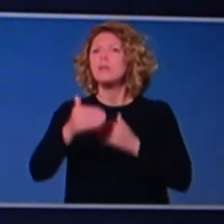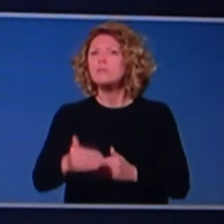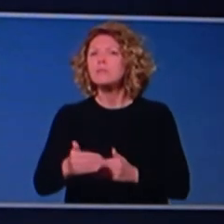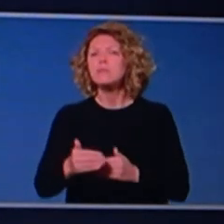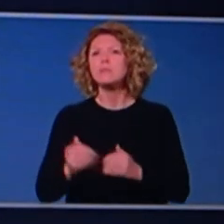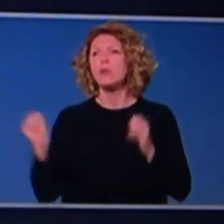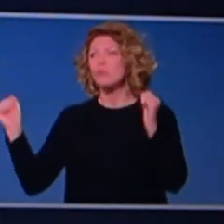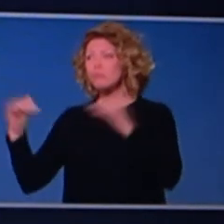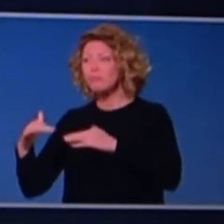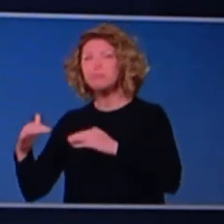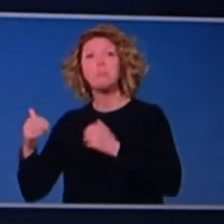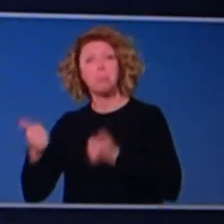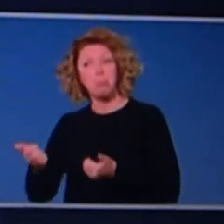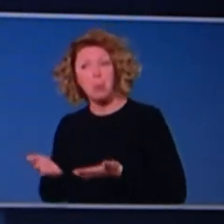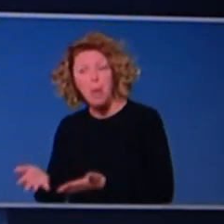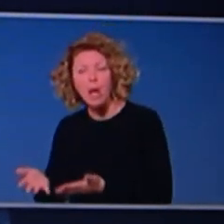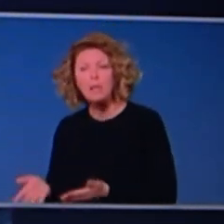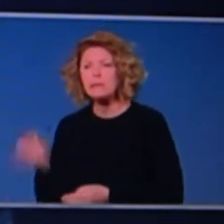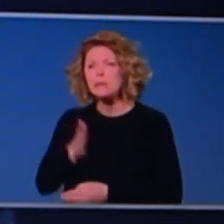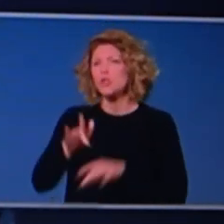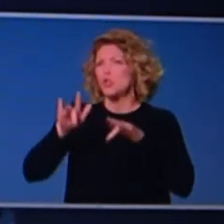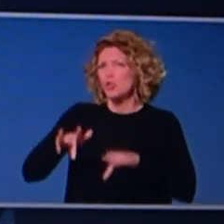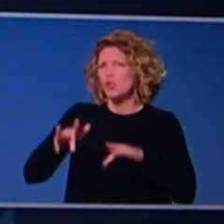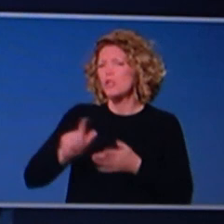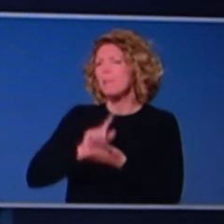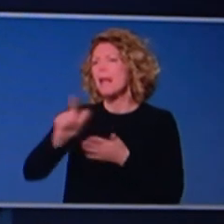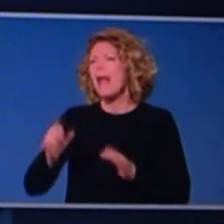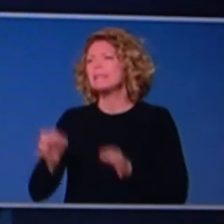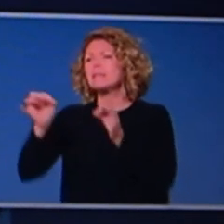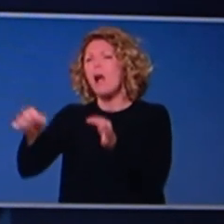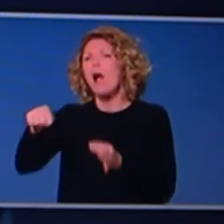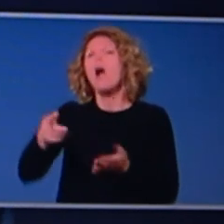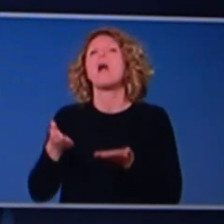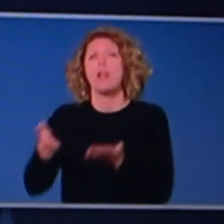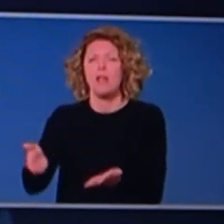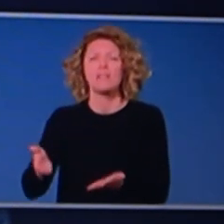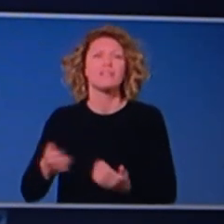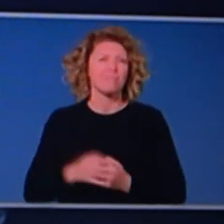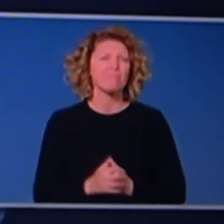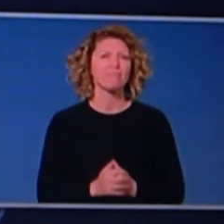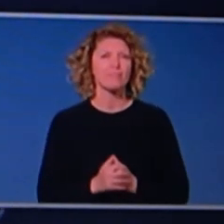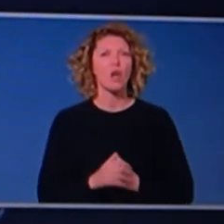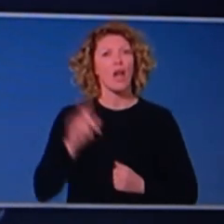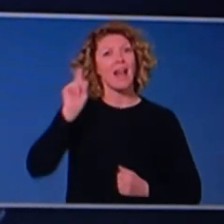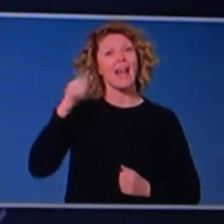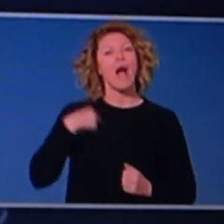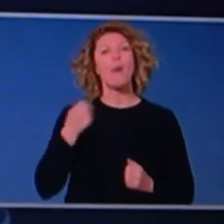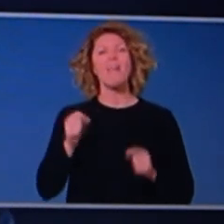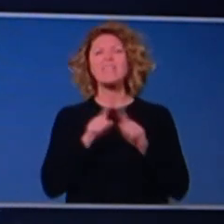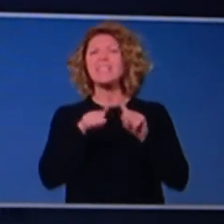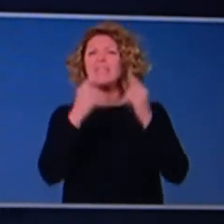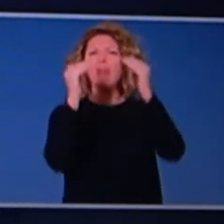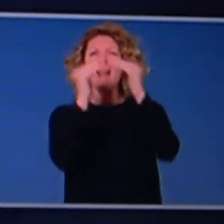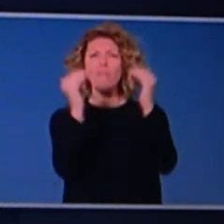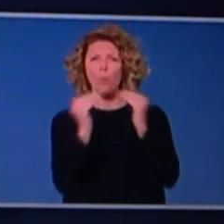that might be considered as part of that process. And so when you see that document, you'll, uh, uh, we are currently at level A. Uh,